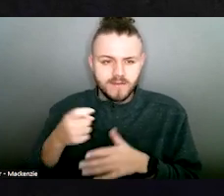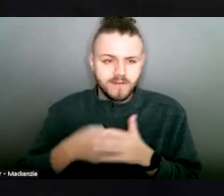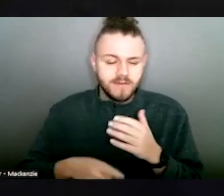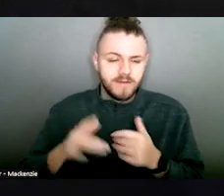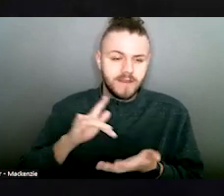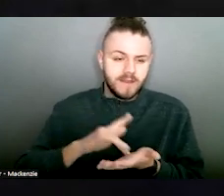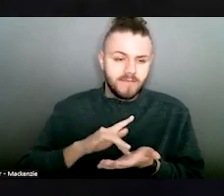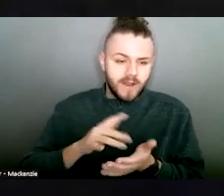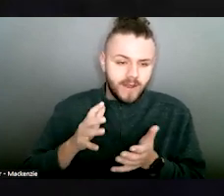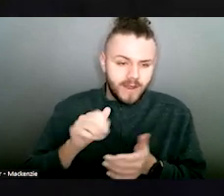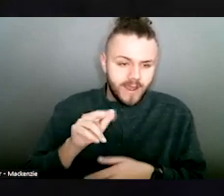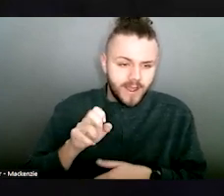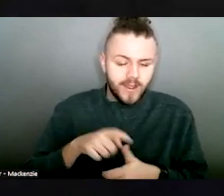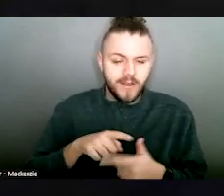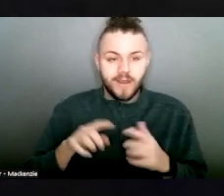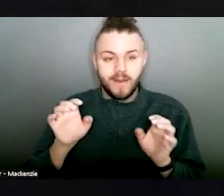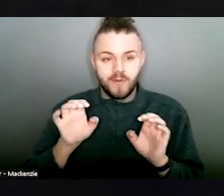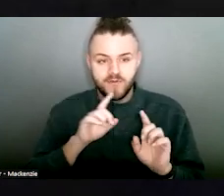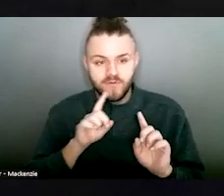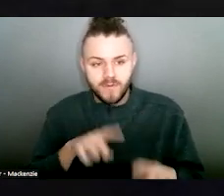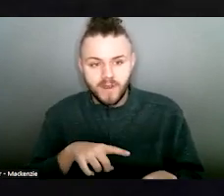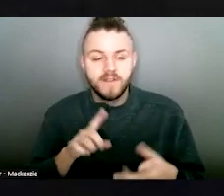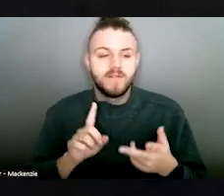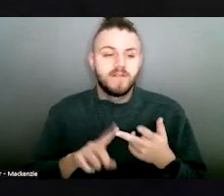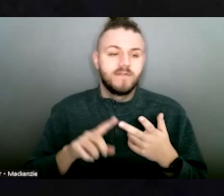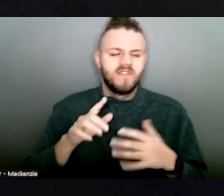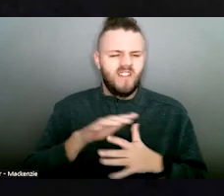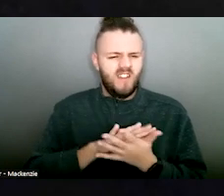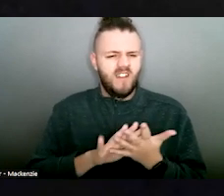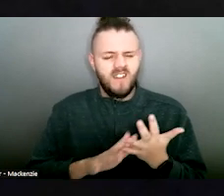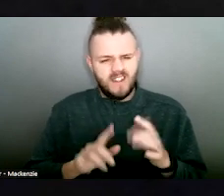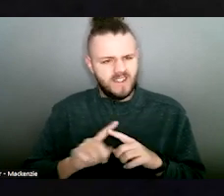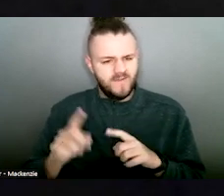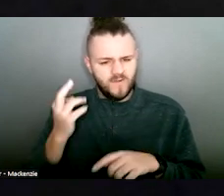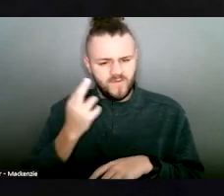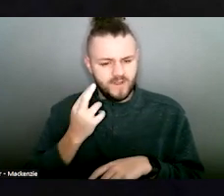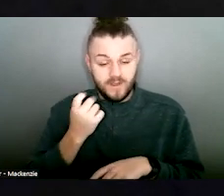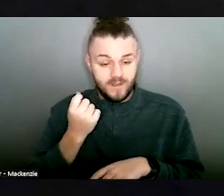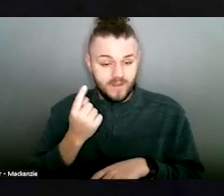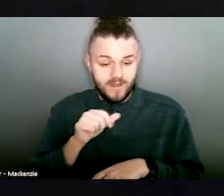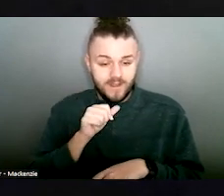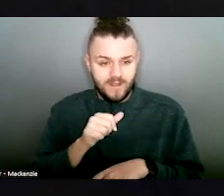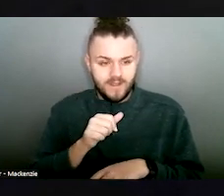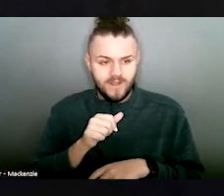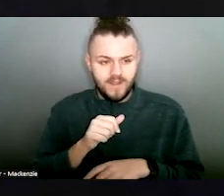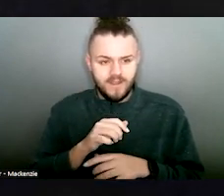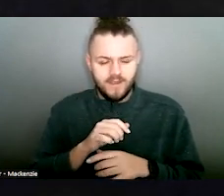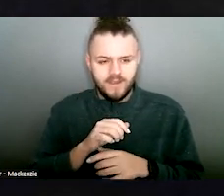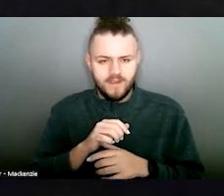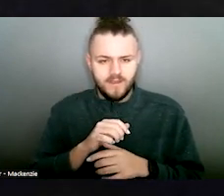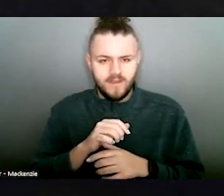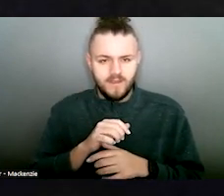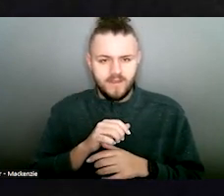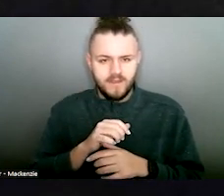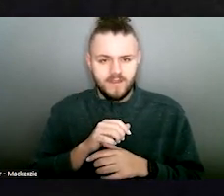enforcement, emergency response, and legal tools. And Bethany House recently did a study that showed that